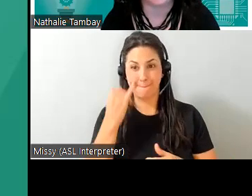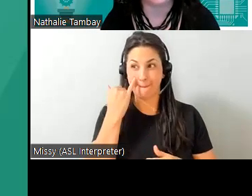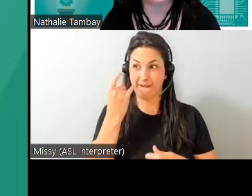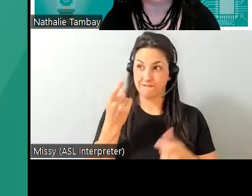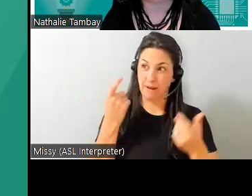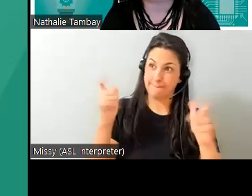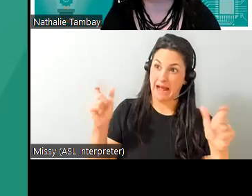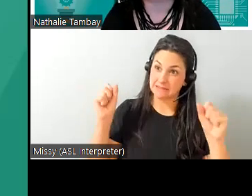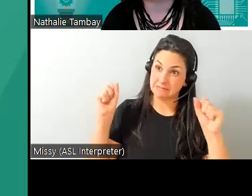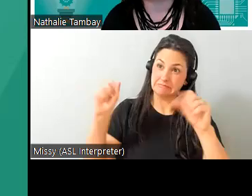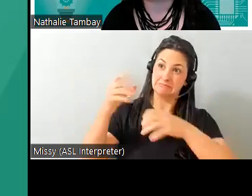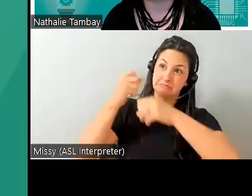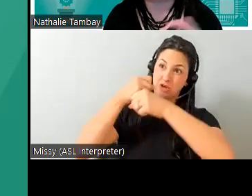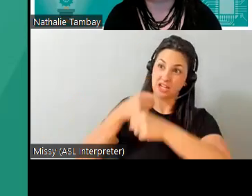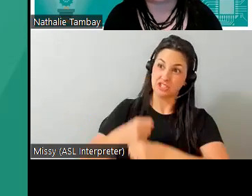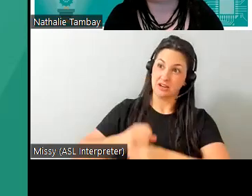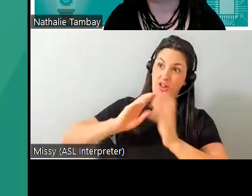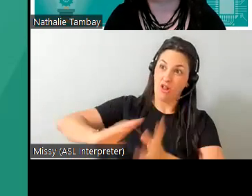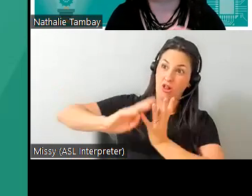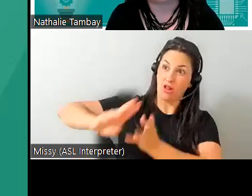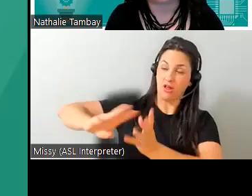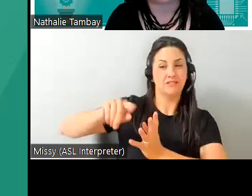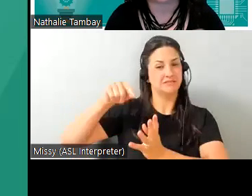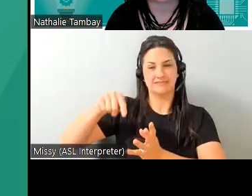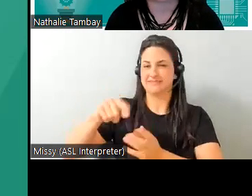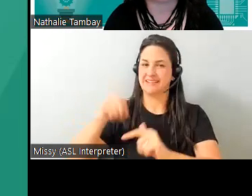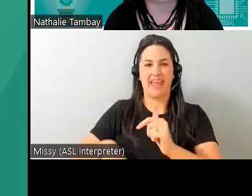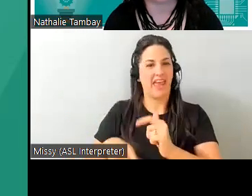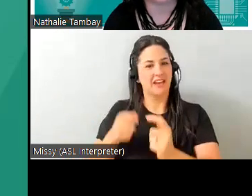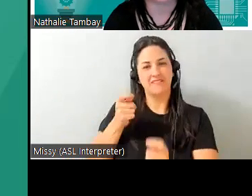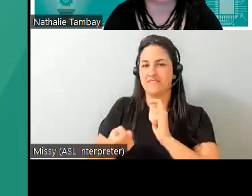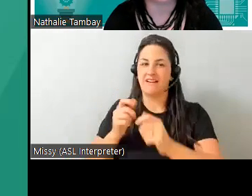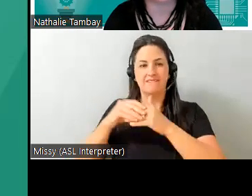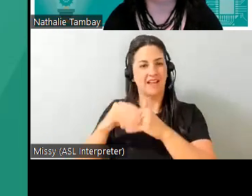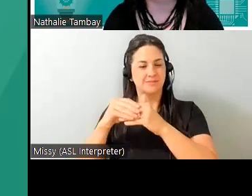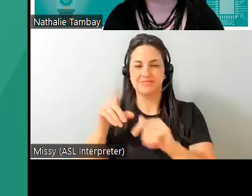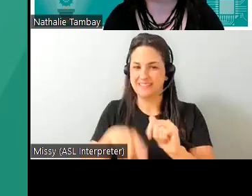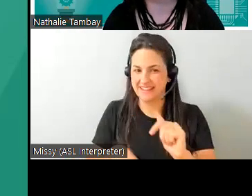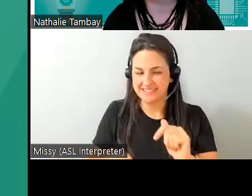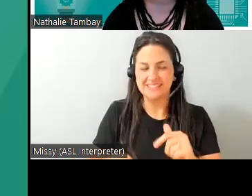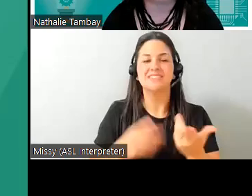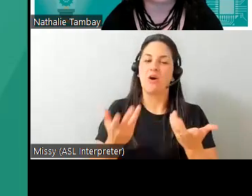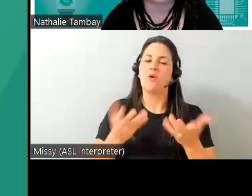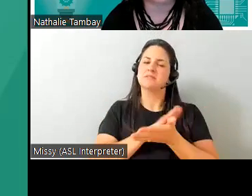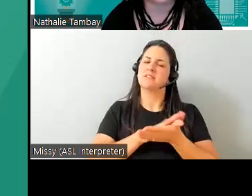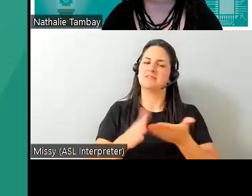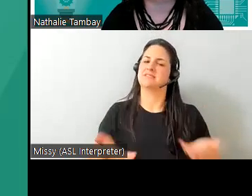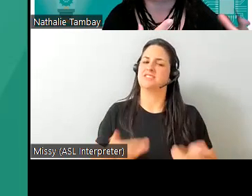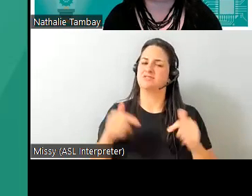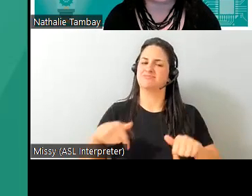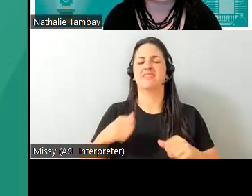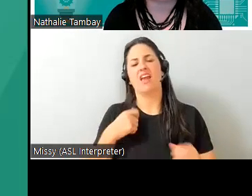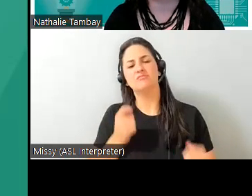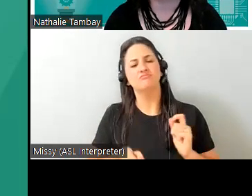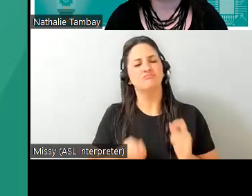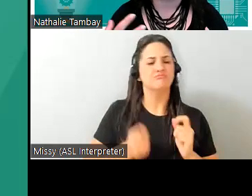type of setting so we really enjoy the ability to kind of work around the person's availability and schedule and get all the kinks worked out